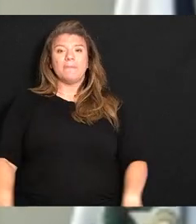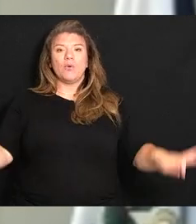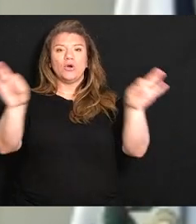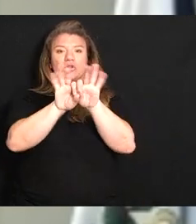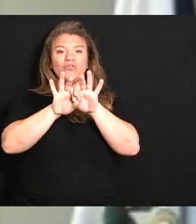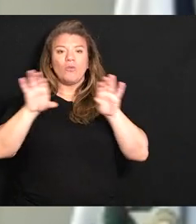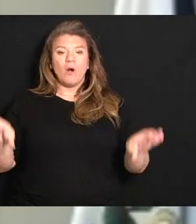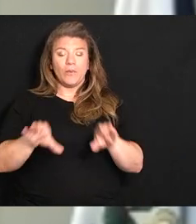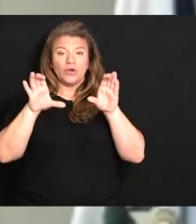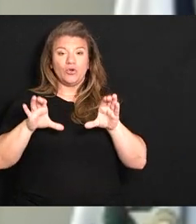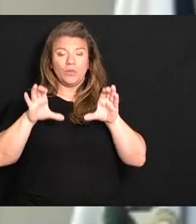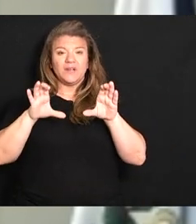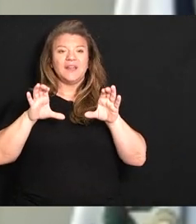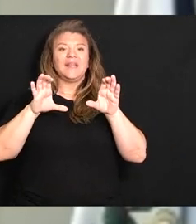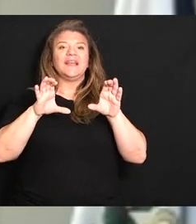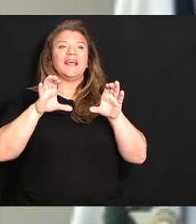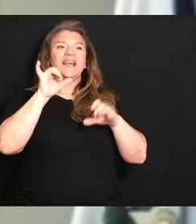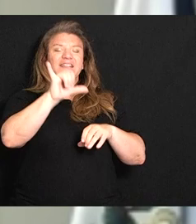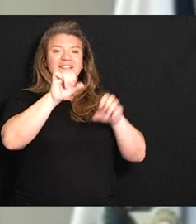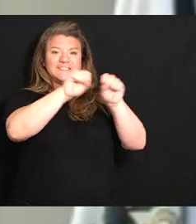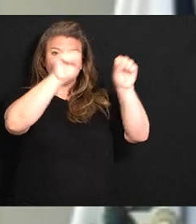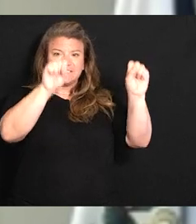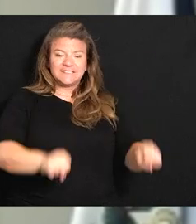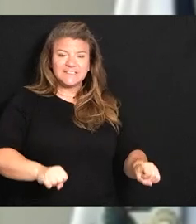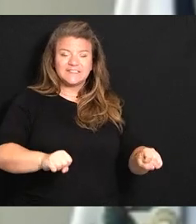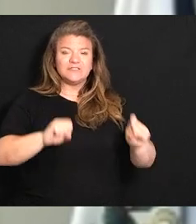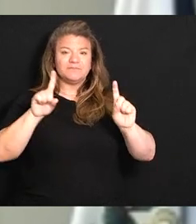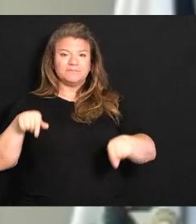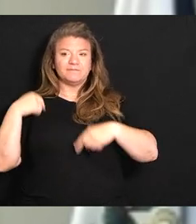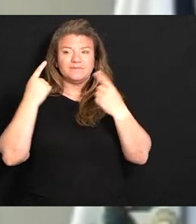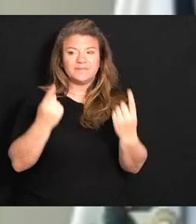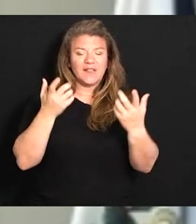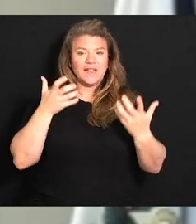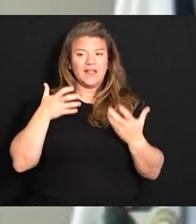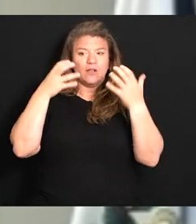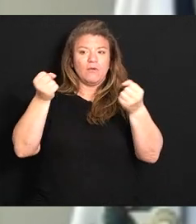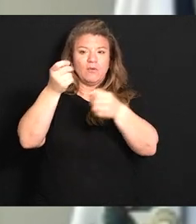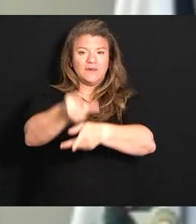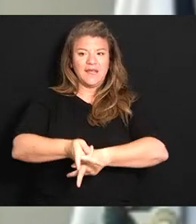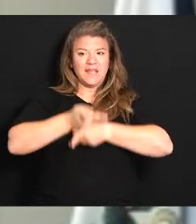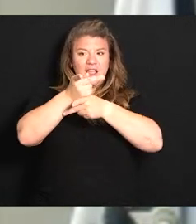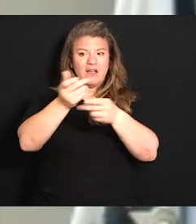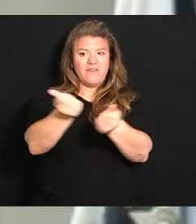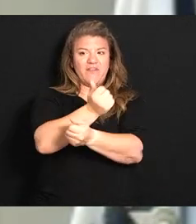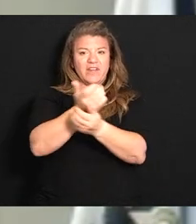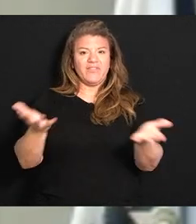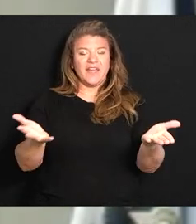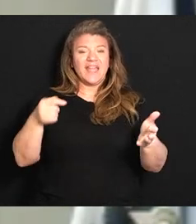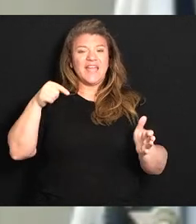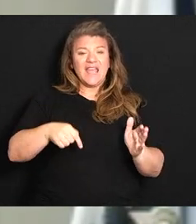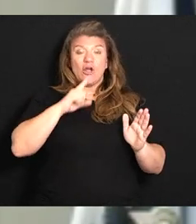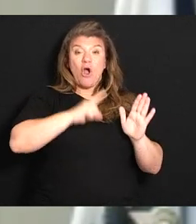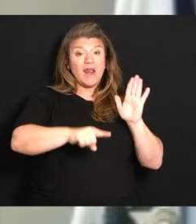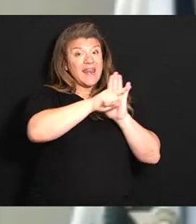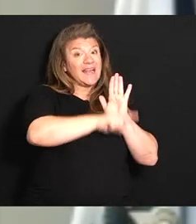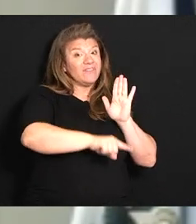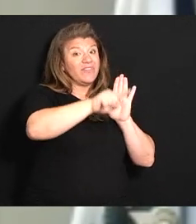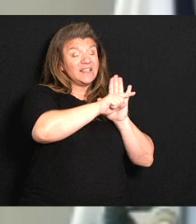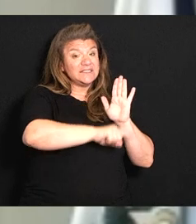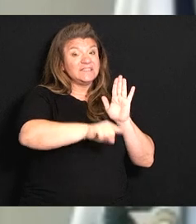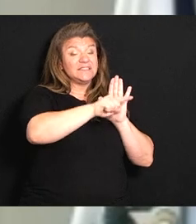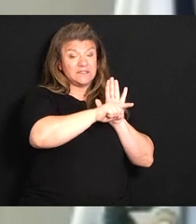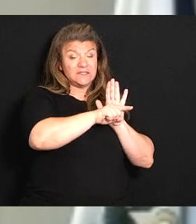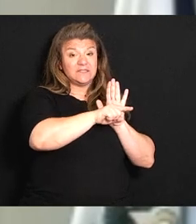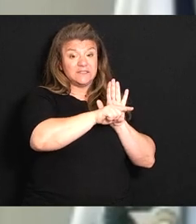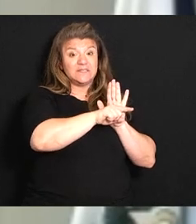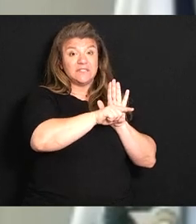they're so important to the system they're heroes taking care of children every day here's some negative things about VHHR and again